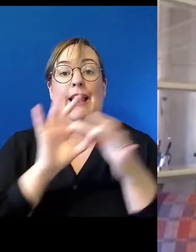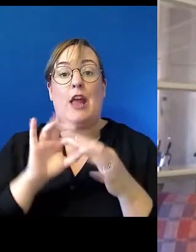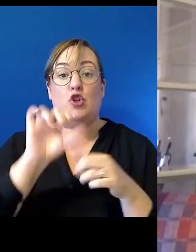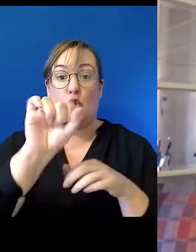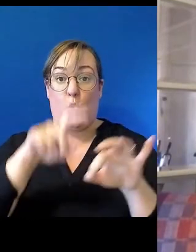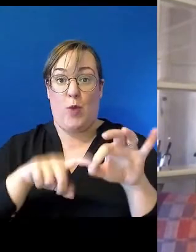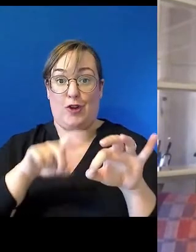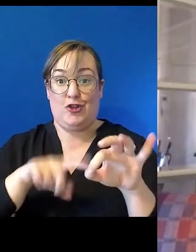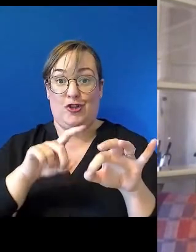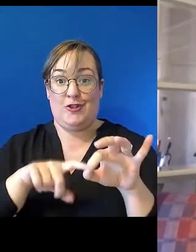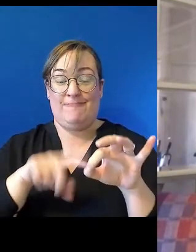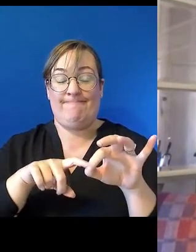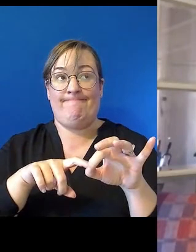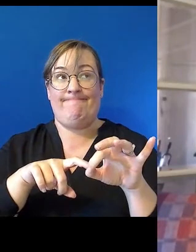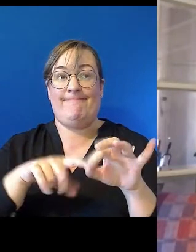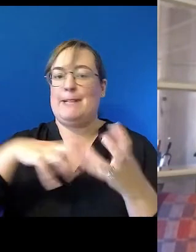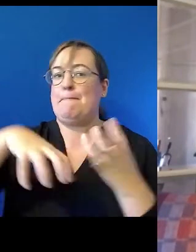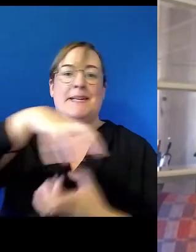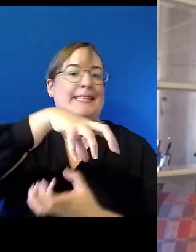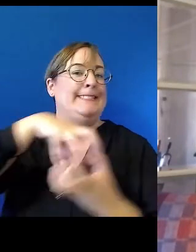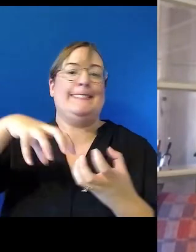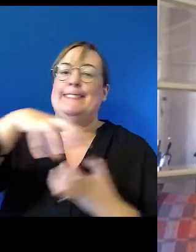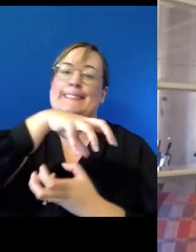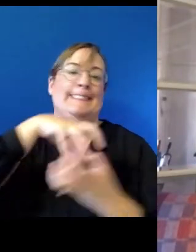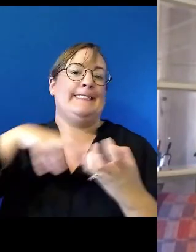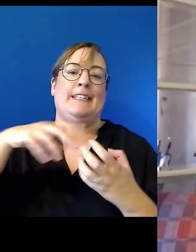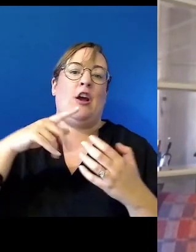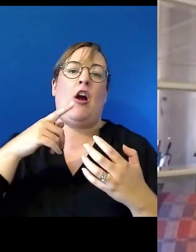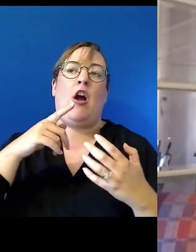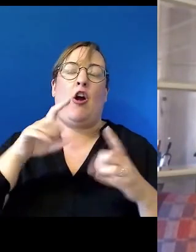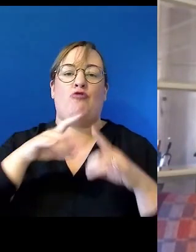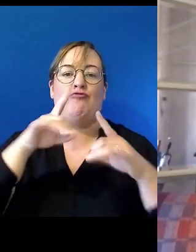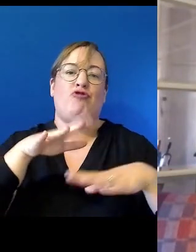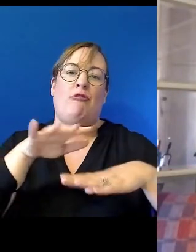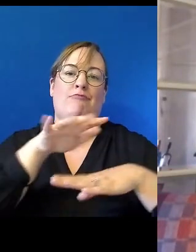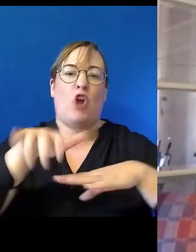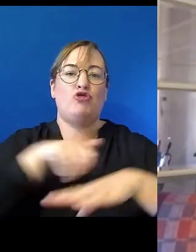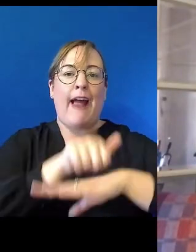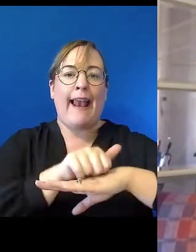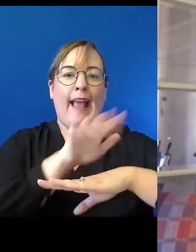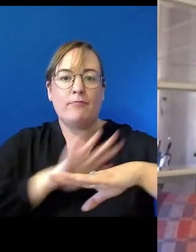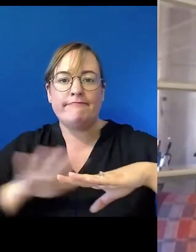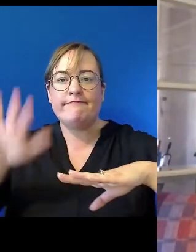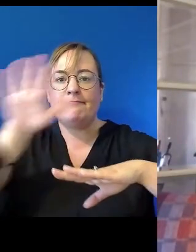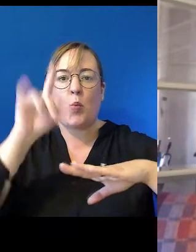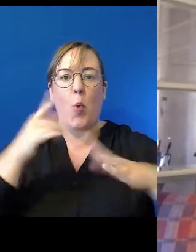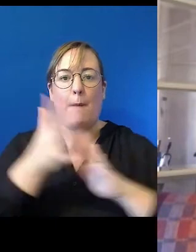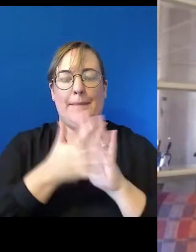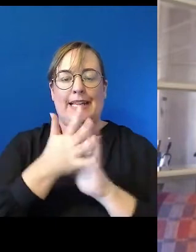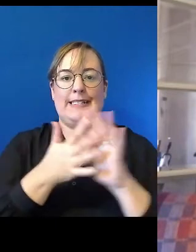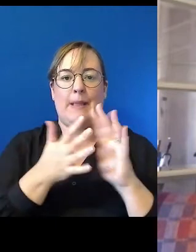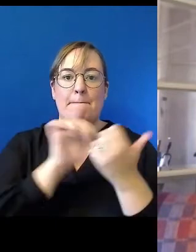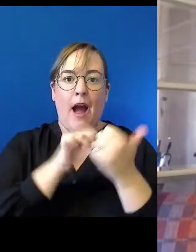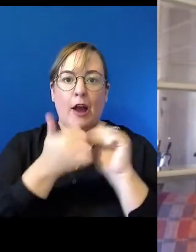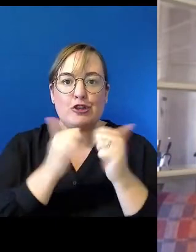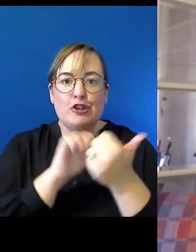it's a really mixed bag across the nation as to what partnerships are and what people's understandings of